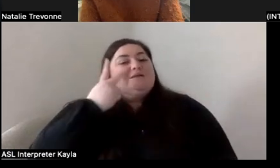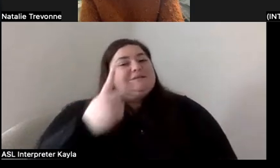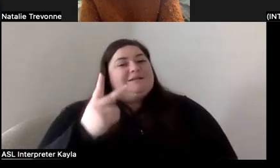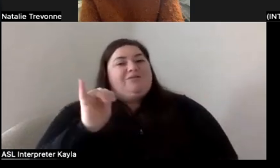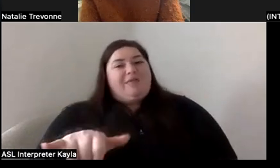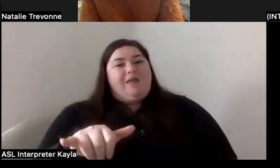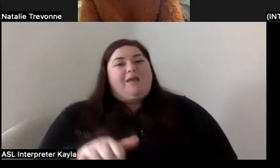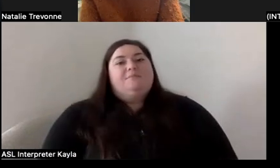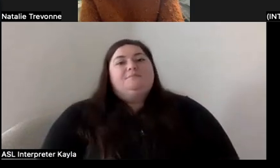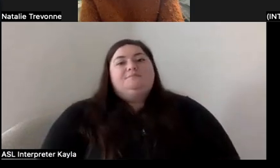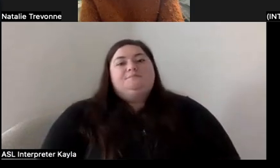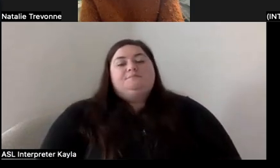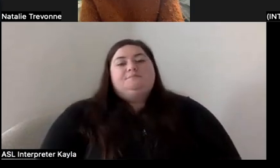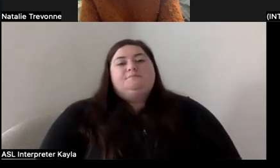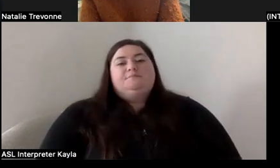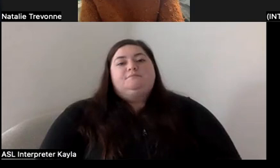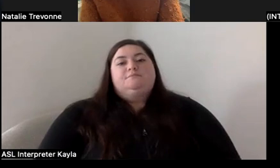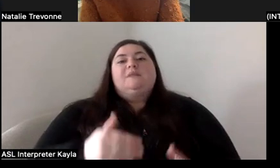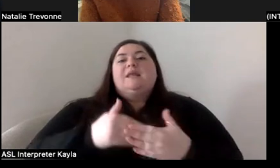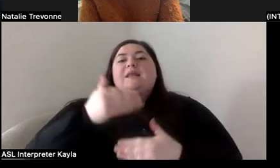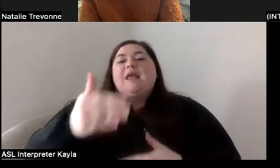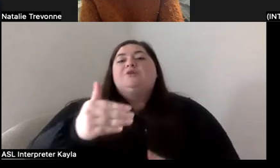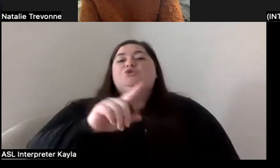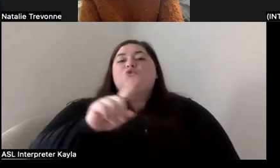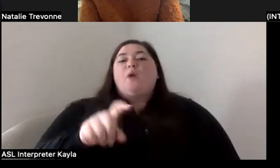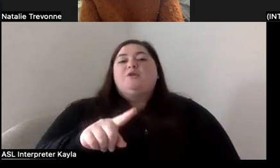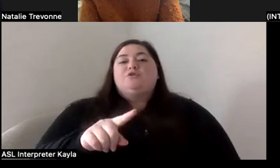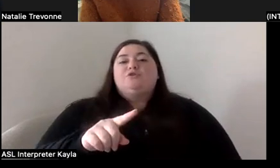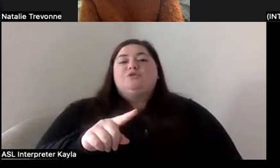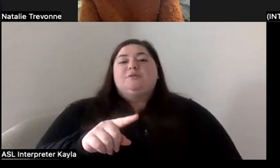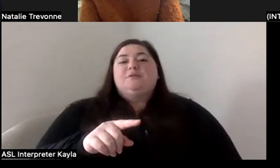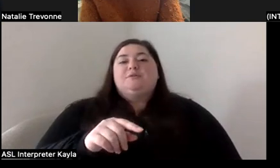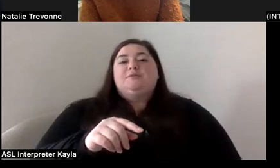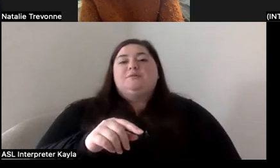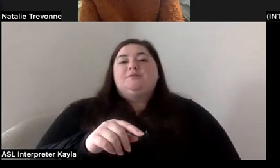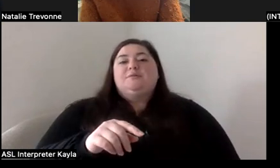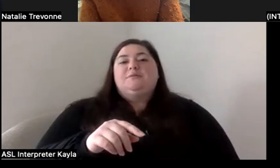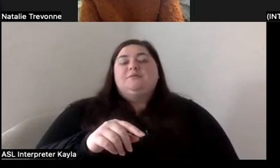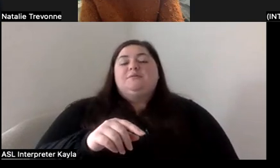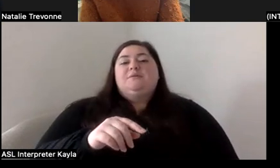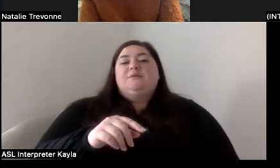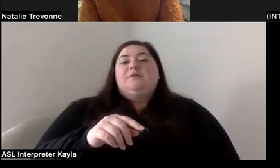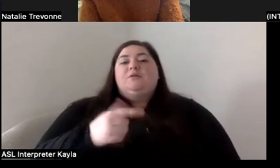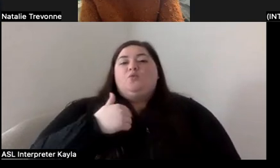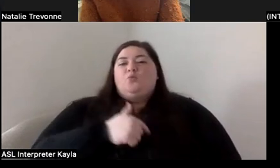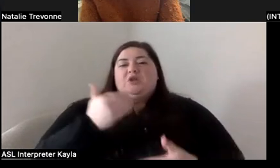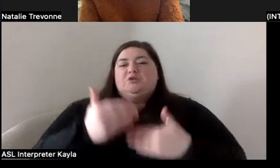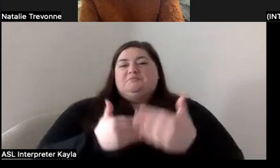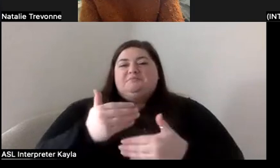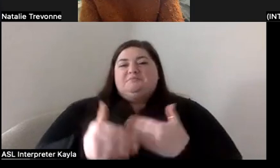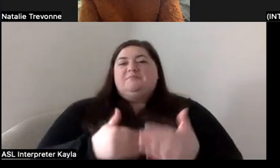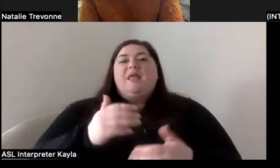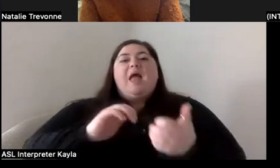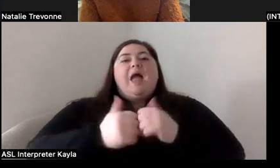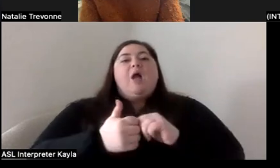Um, and so our next question is, because this is kind of, like, leading towards that, of how can the industry